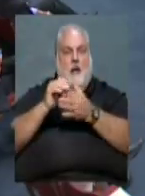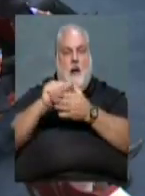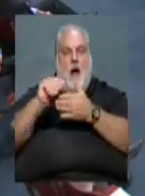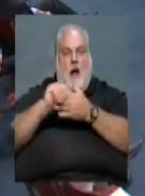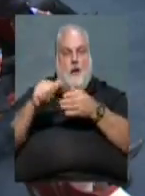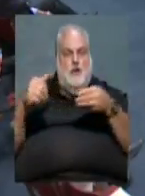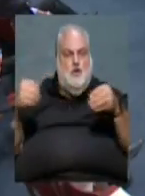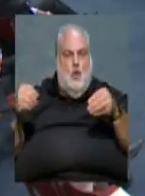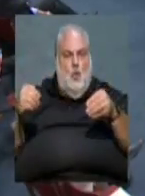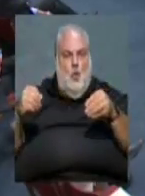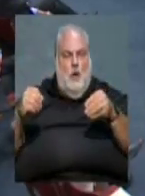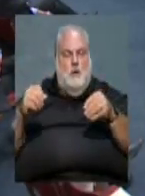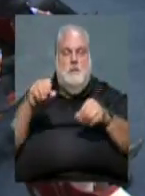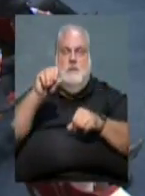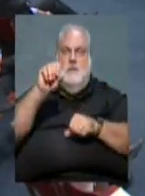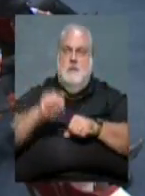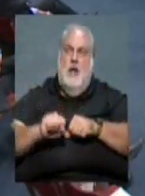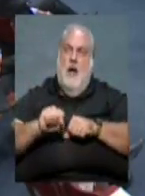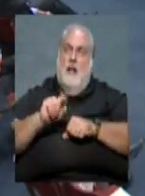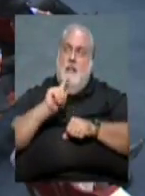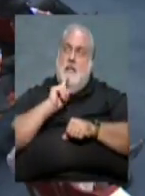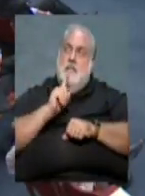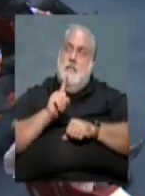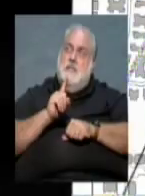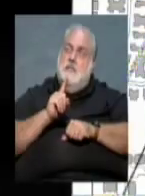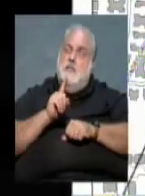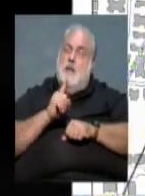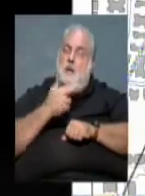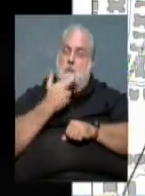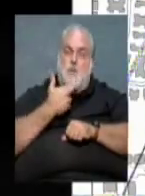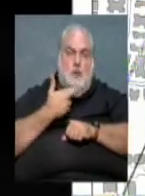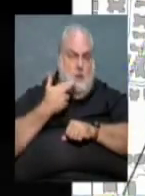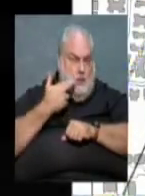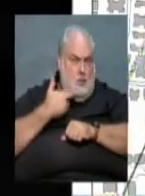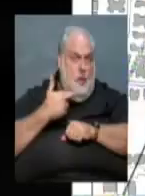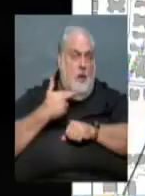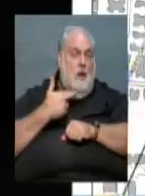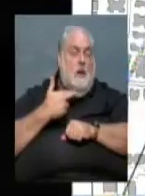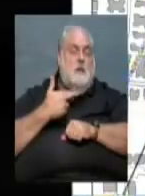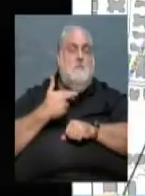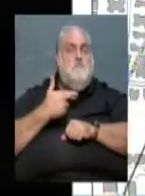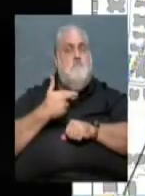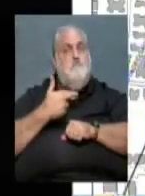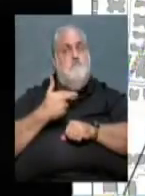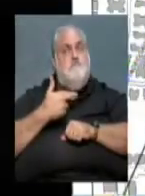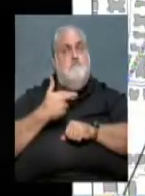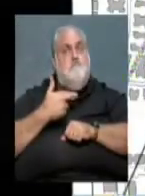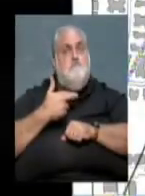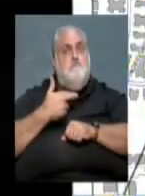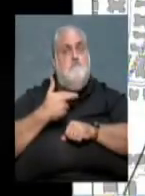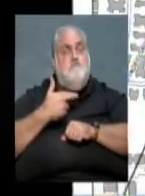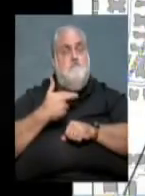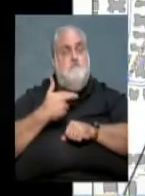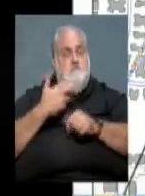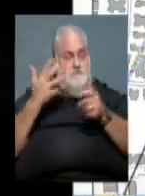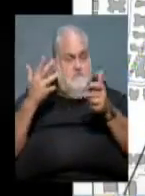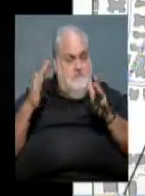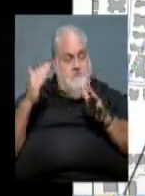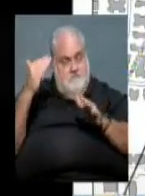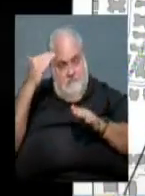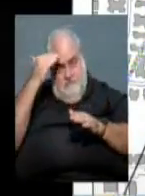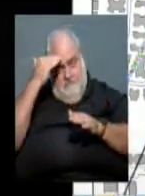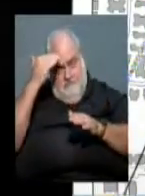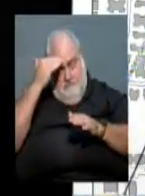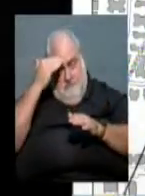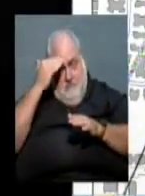To the south is a restaurant. And then, as you can see, the